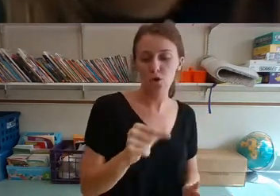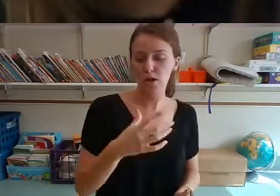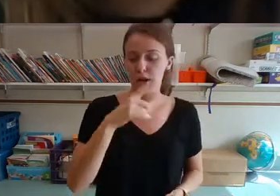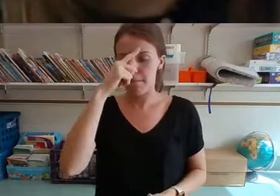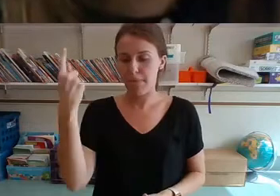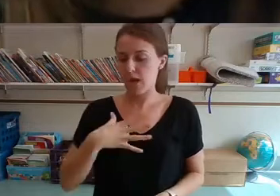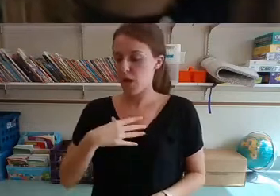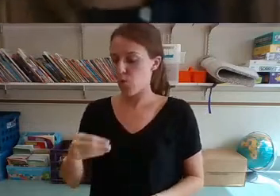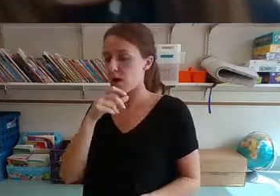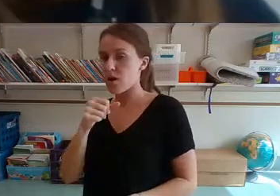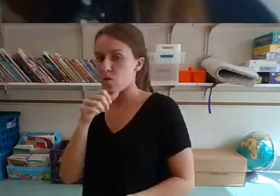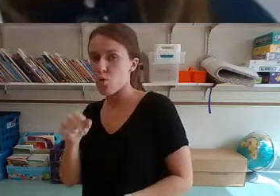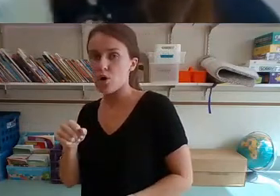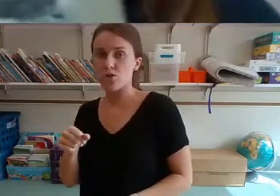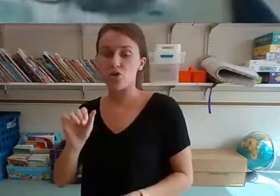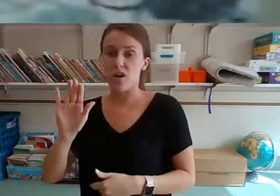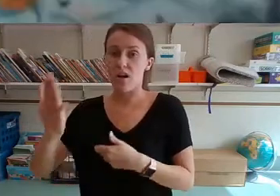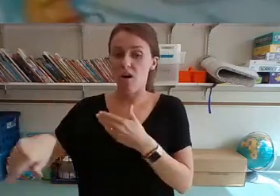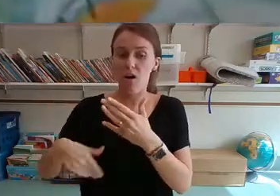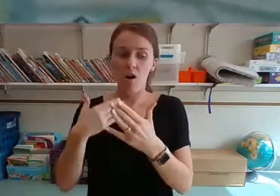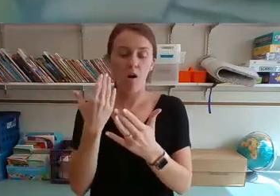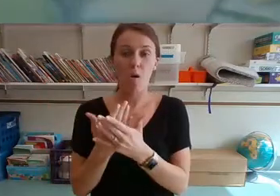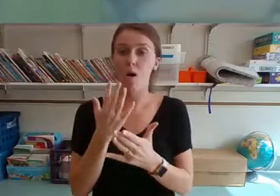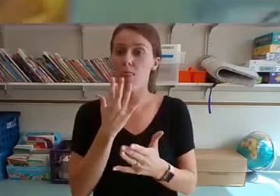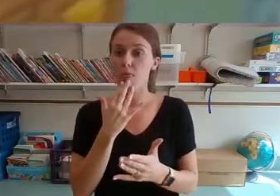and every color in between.